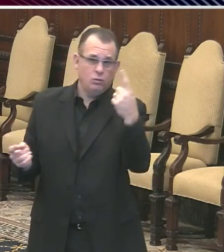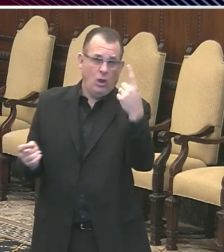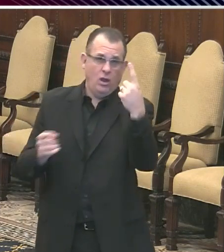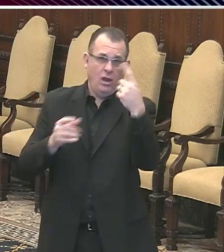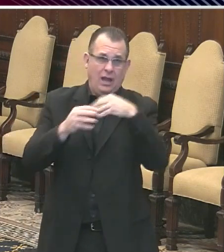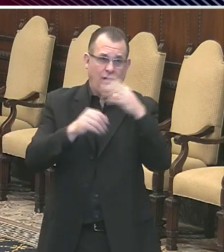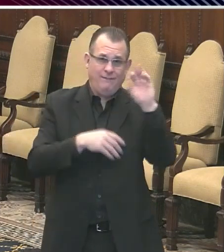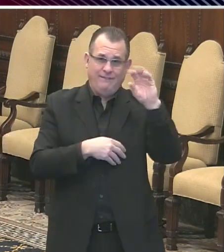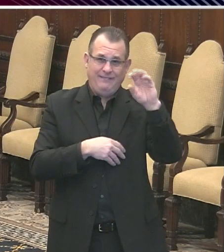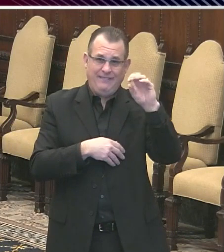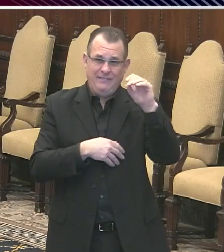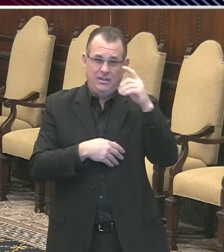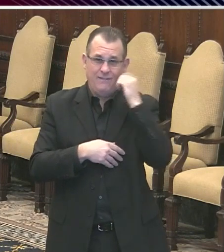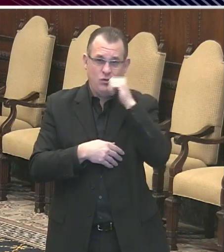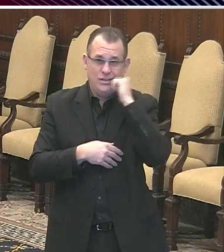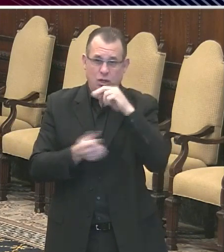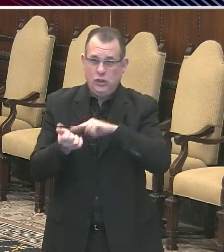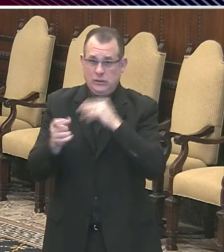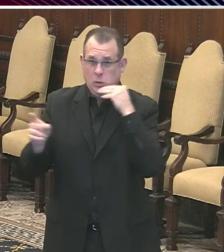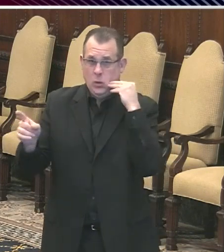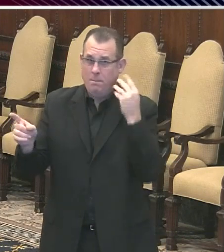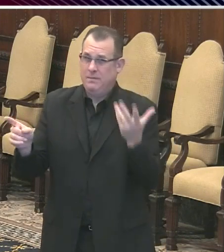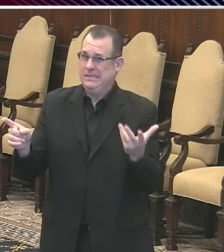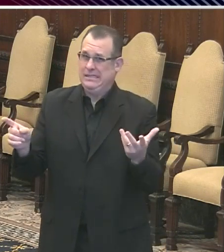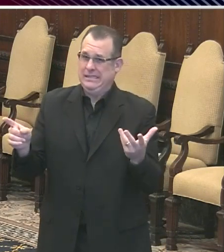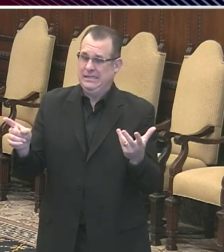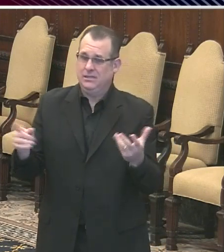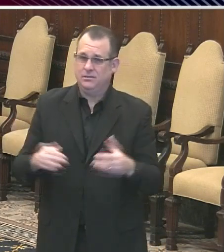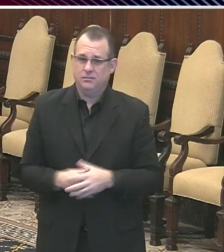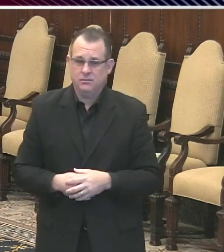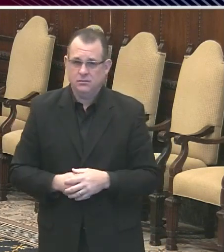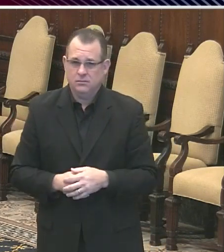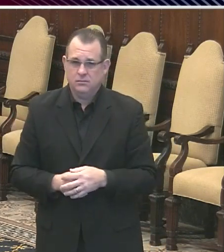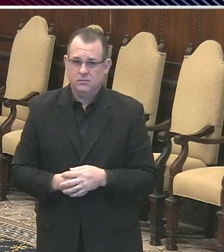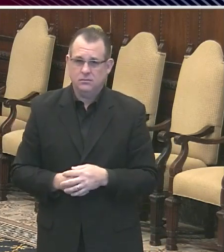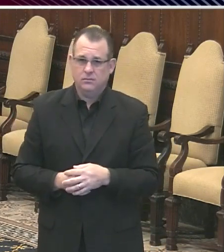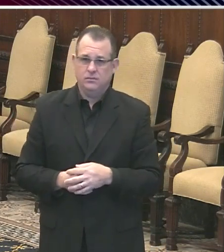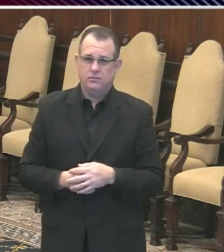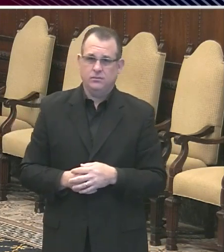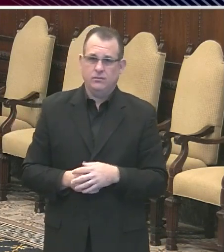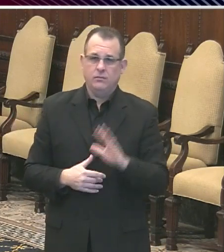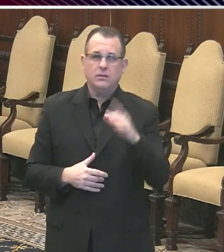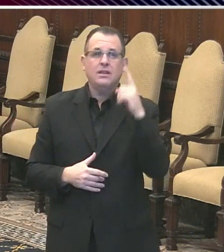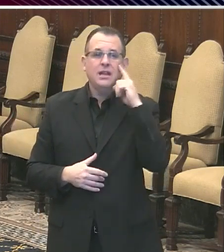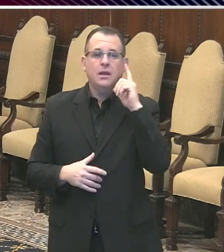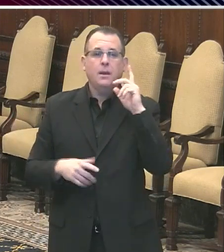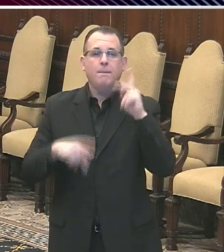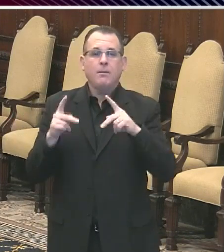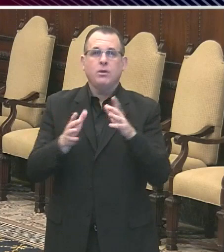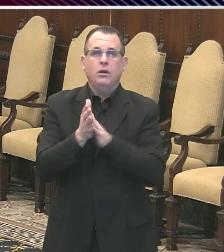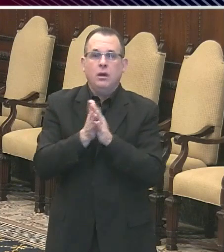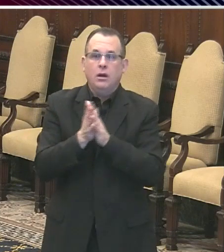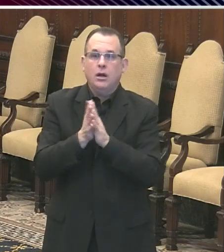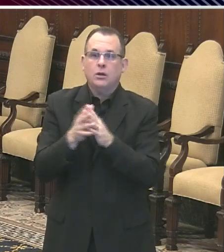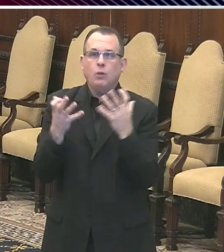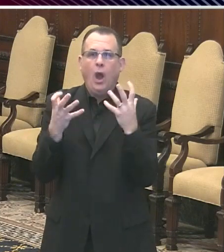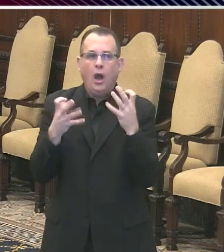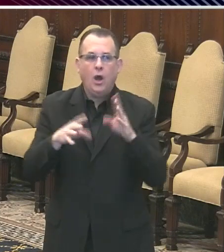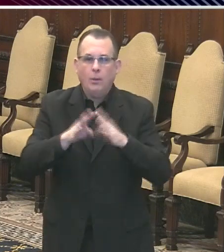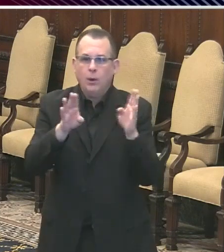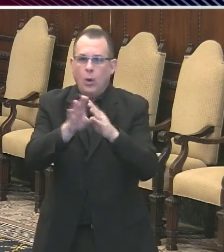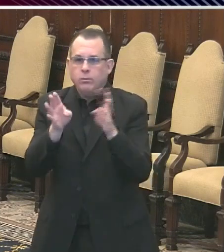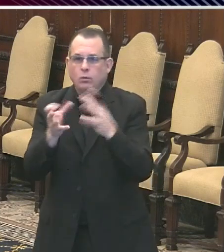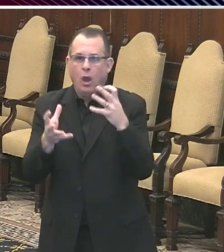average that we would be adding in some period of time. So I think people, they're very enthusiastic about reopening and I understand that.